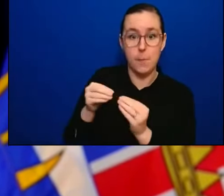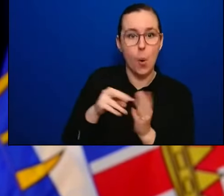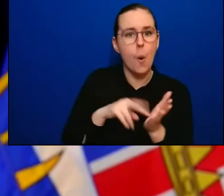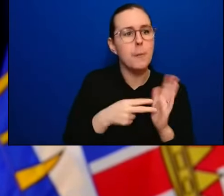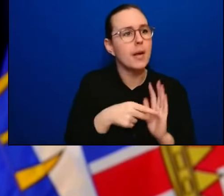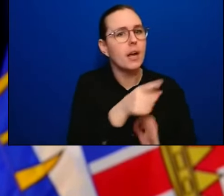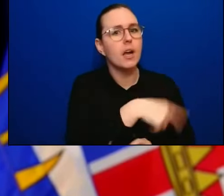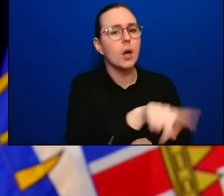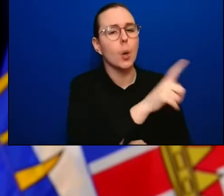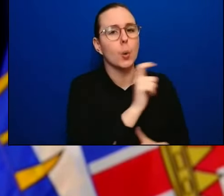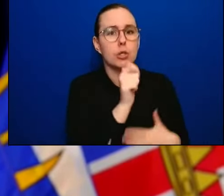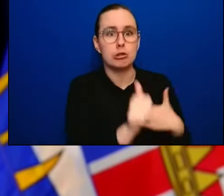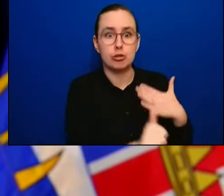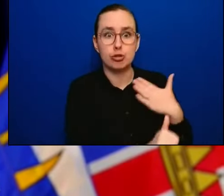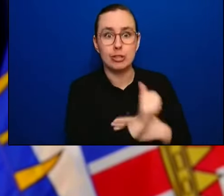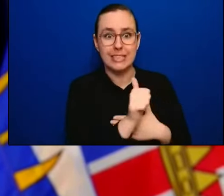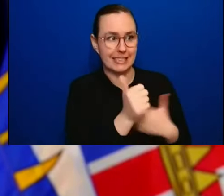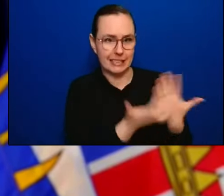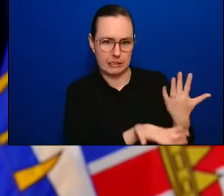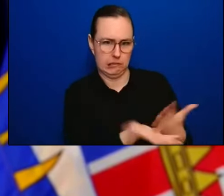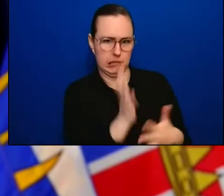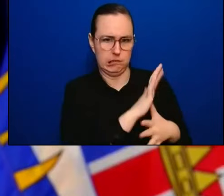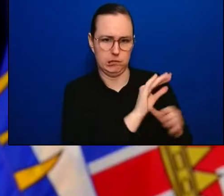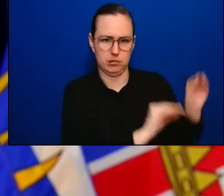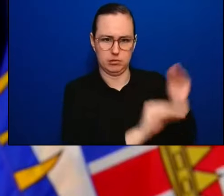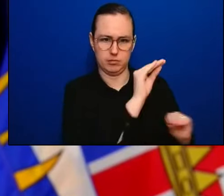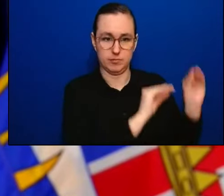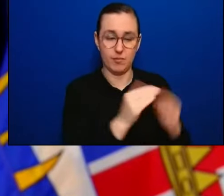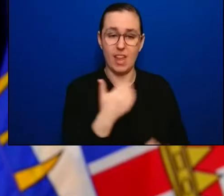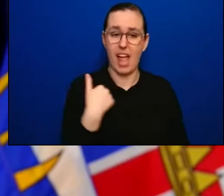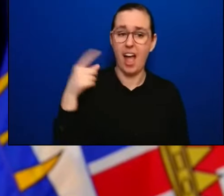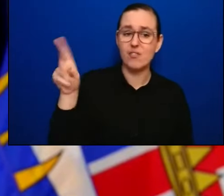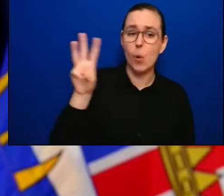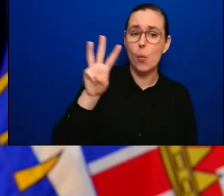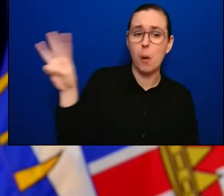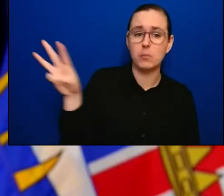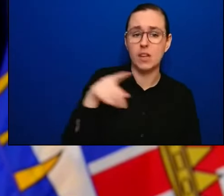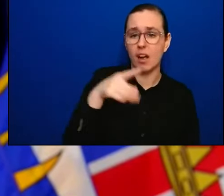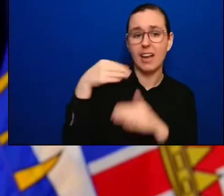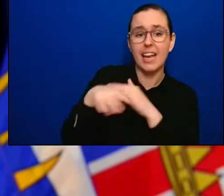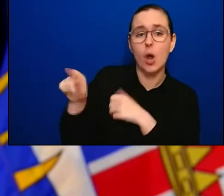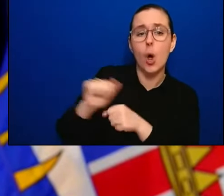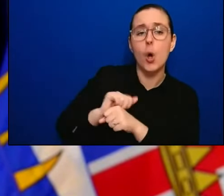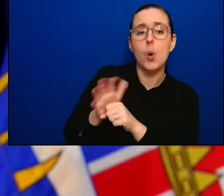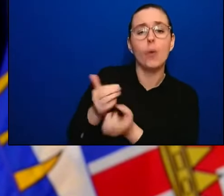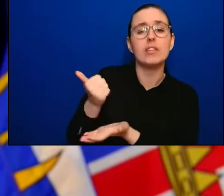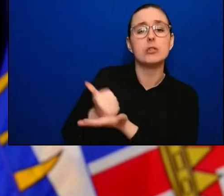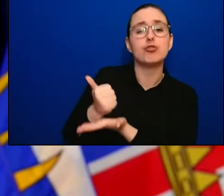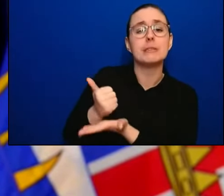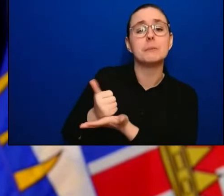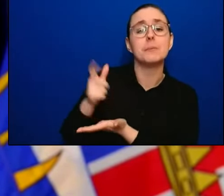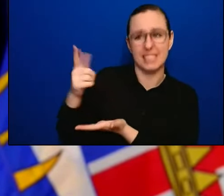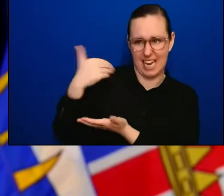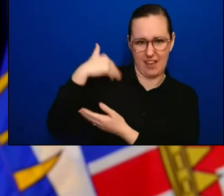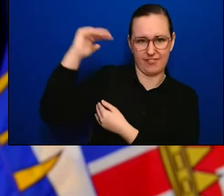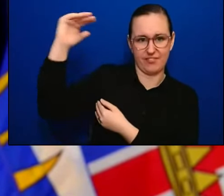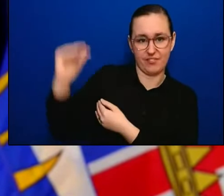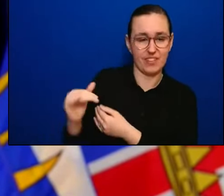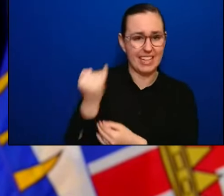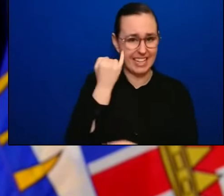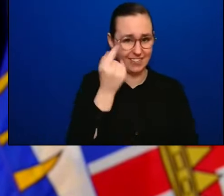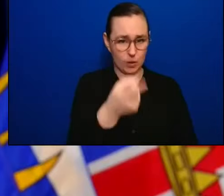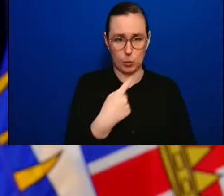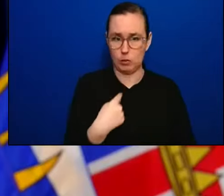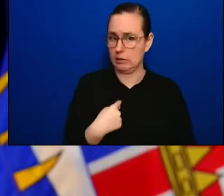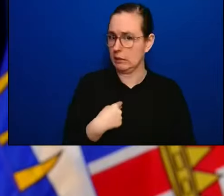to go to the COVID treatments website and get more information. There's a process there, even if you don't have access to a family